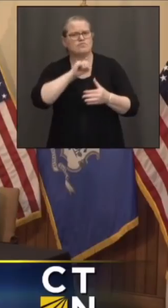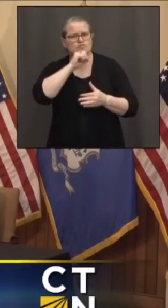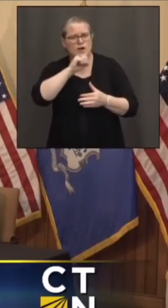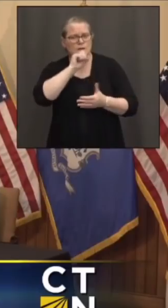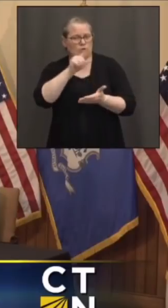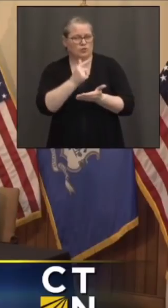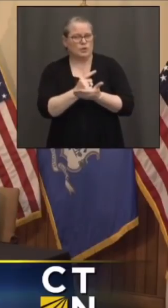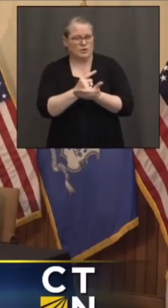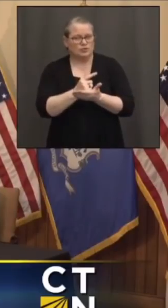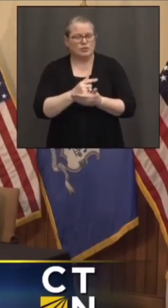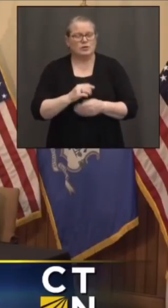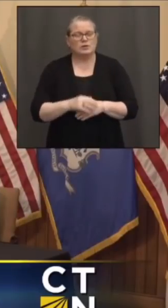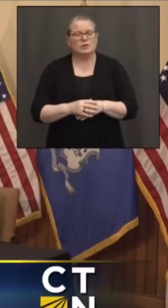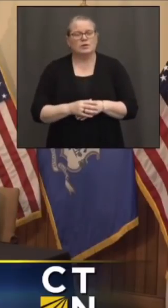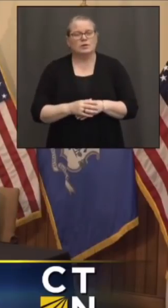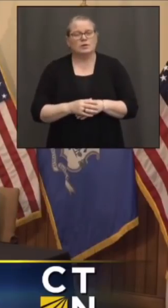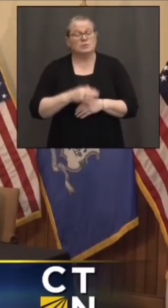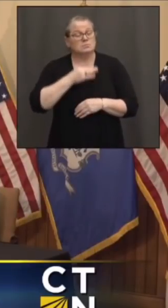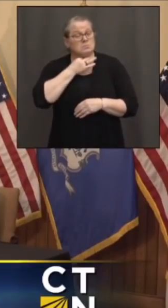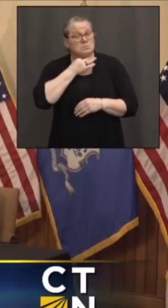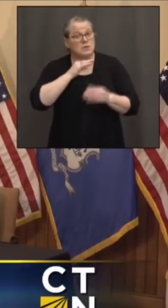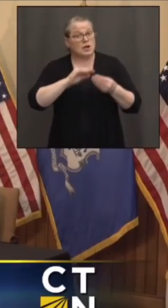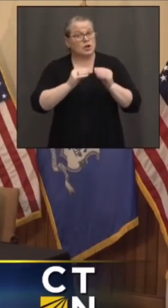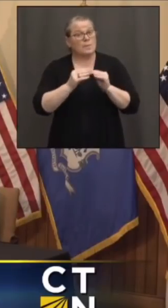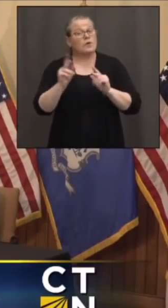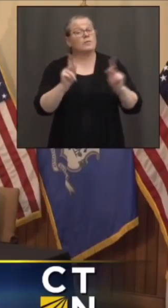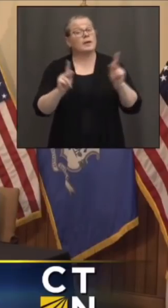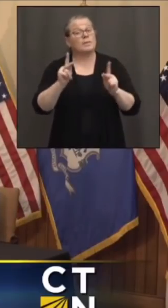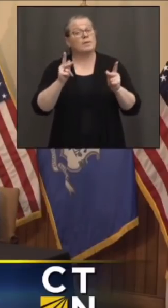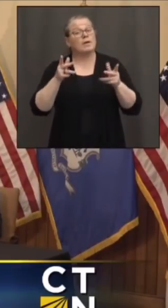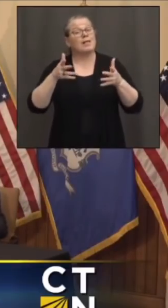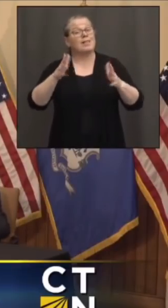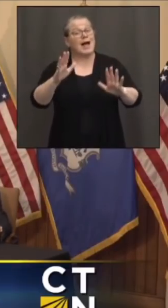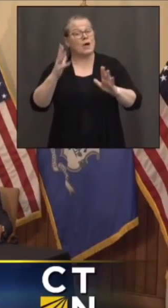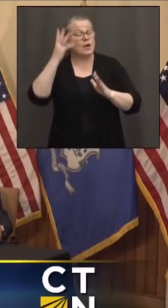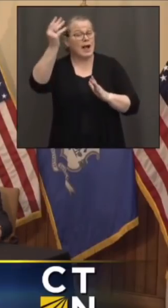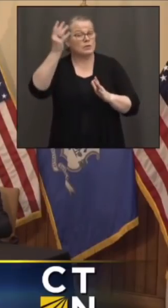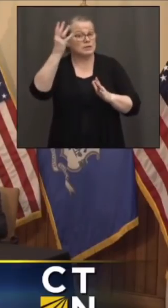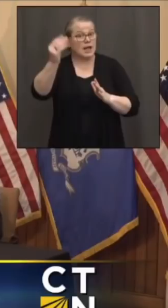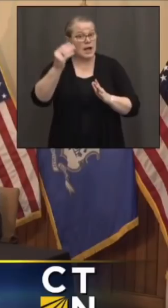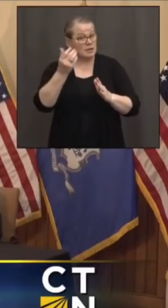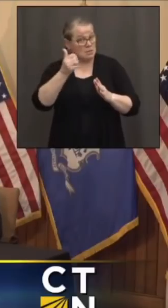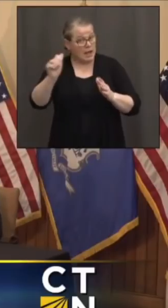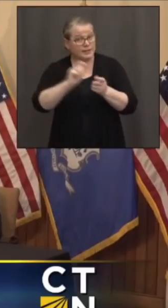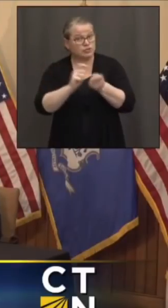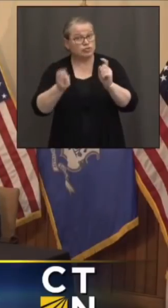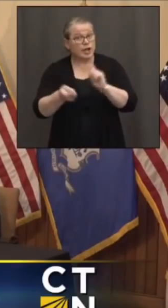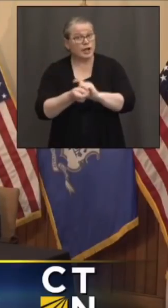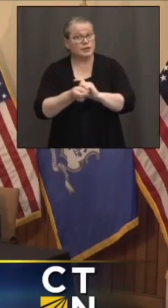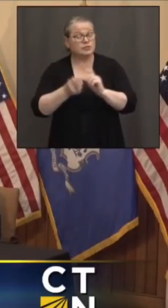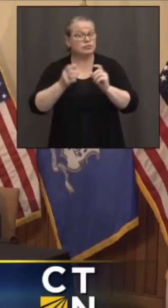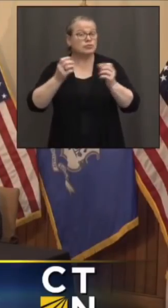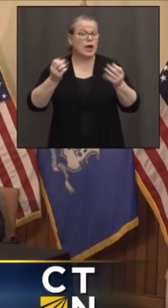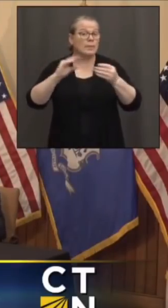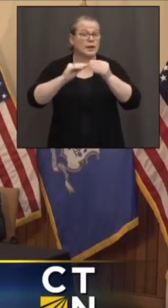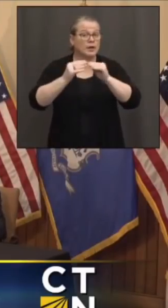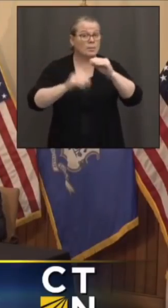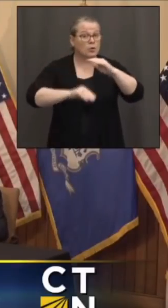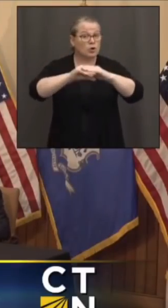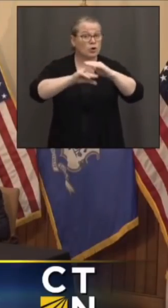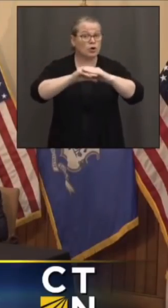changes or expected changes to the number of people that would be allowed outdoors, mandating testing, anything like that?